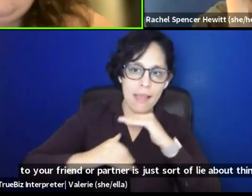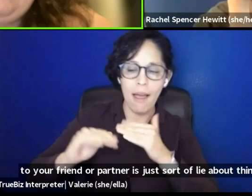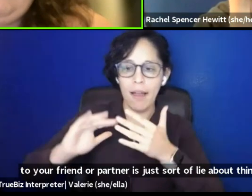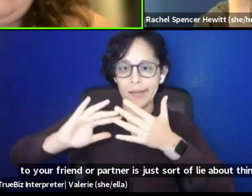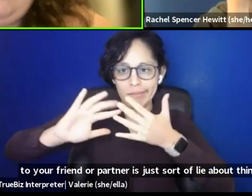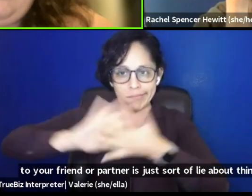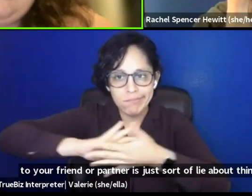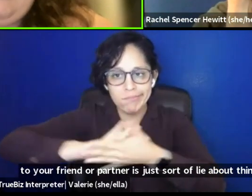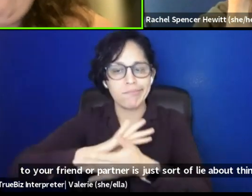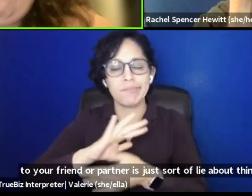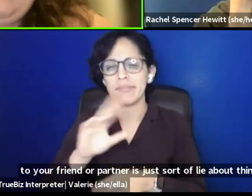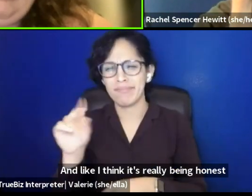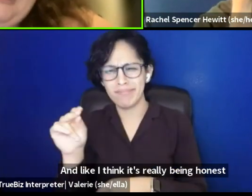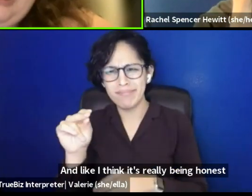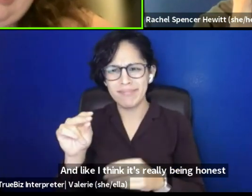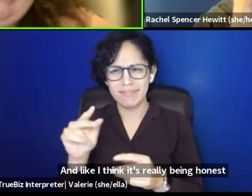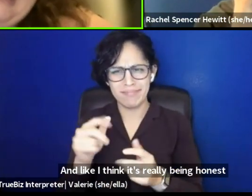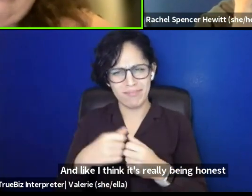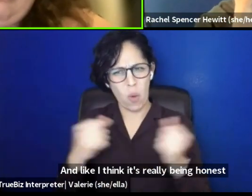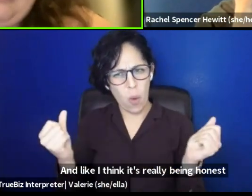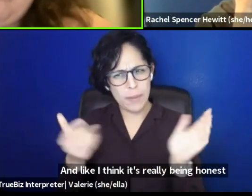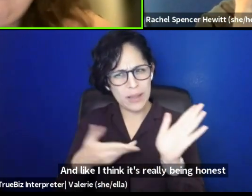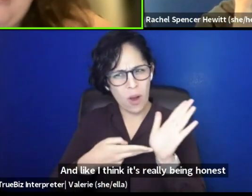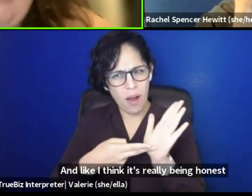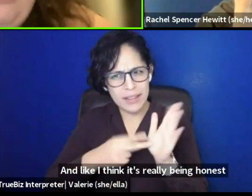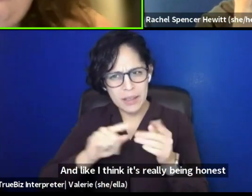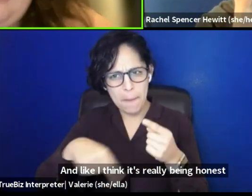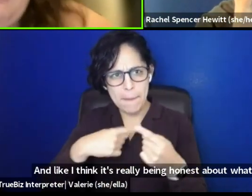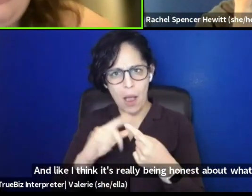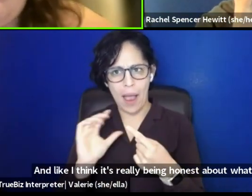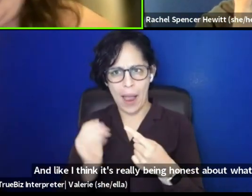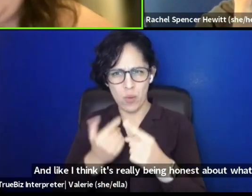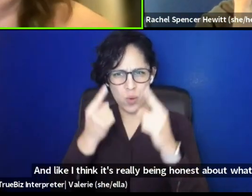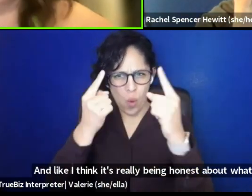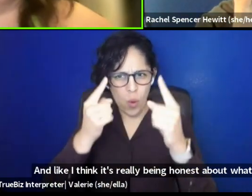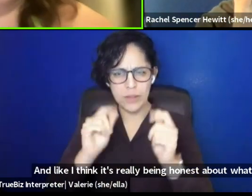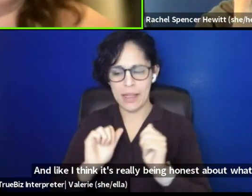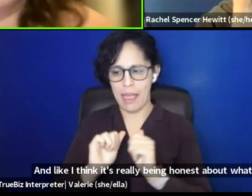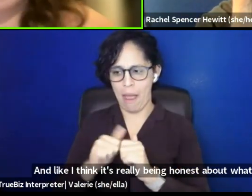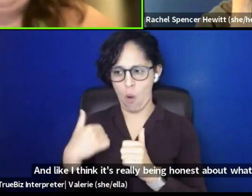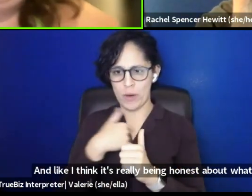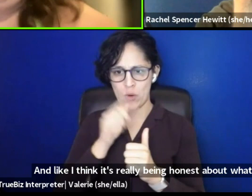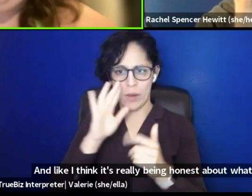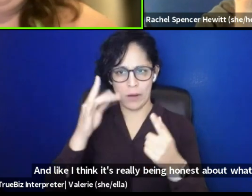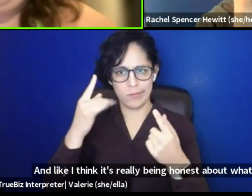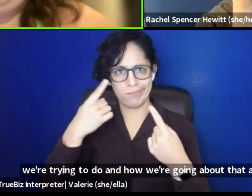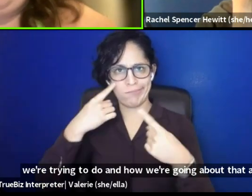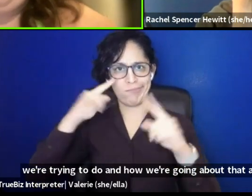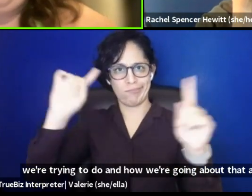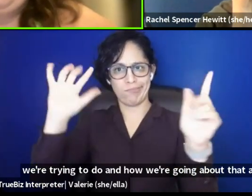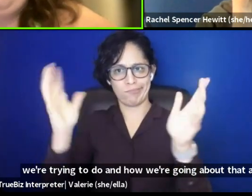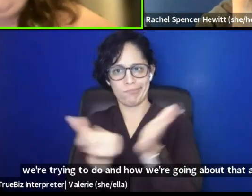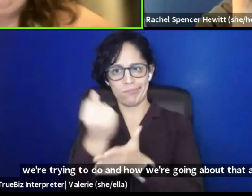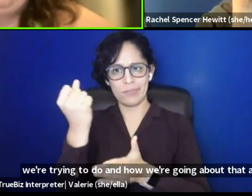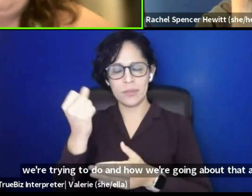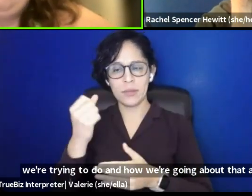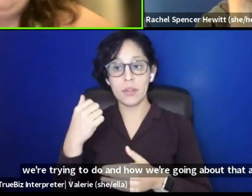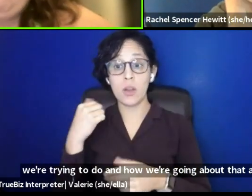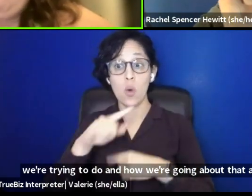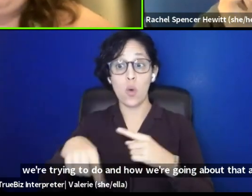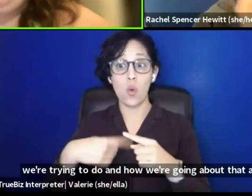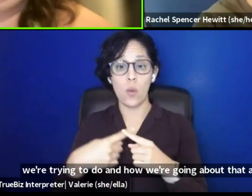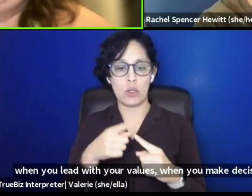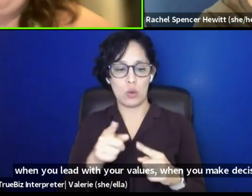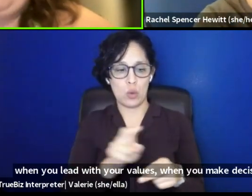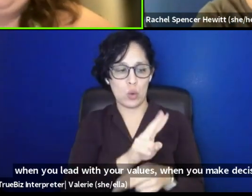it's really being honest about what we're trying to do and how we're going about that. And when you lead with your values, when you make decisions based on your values, it gives you the